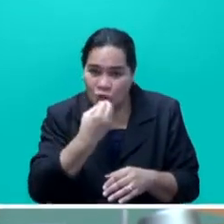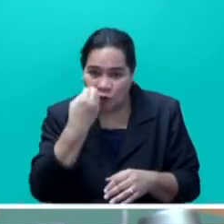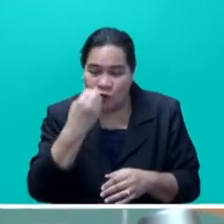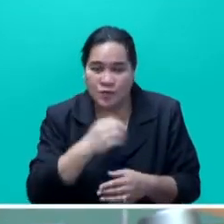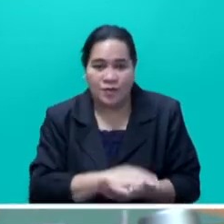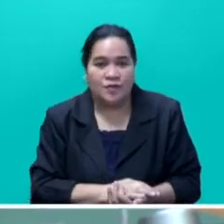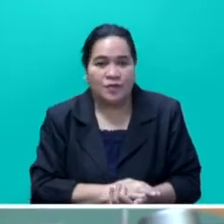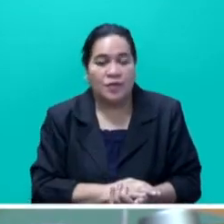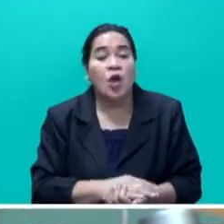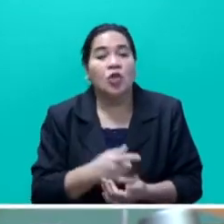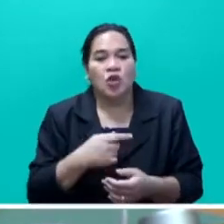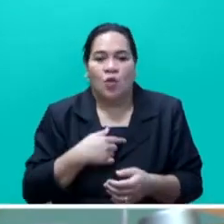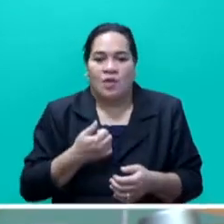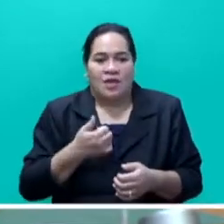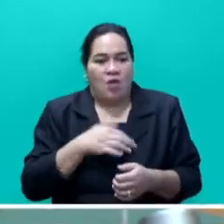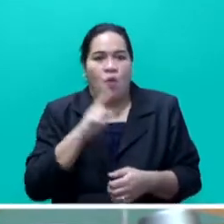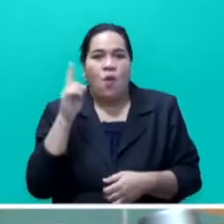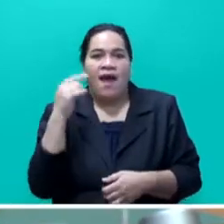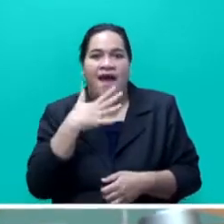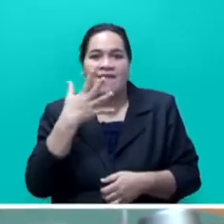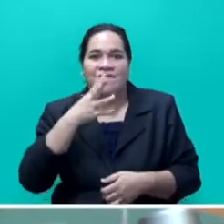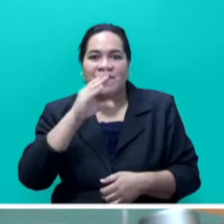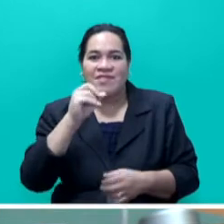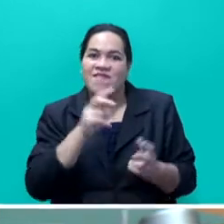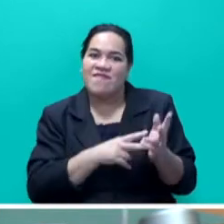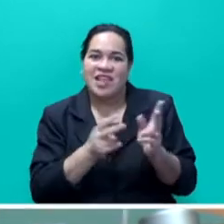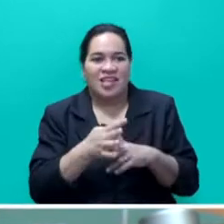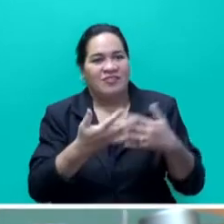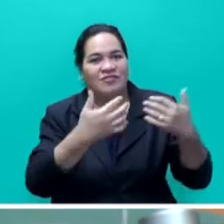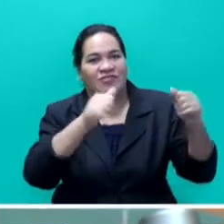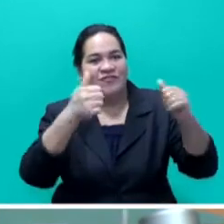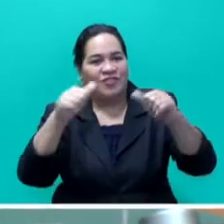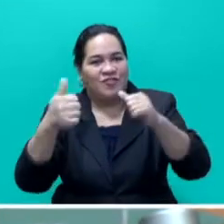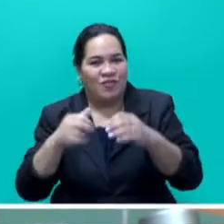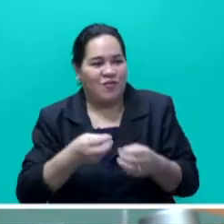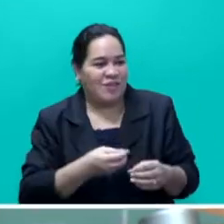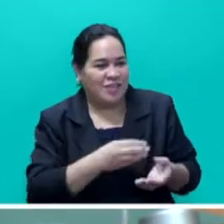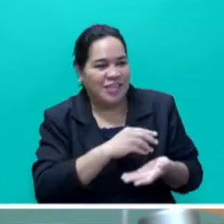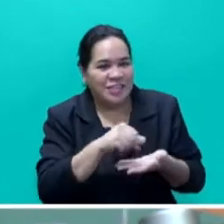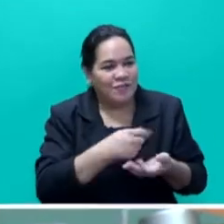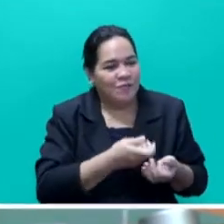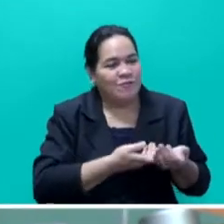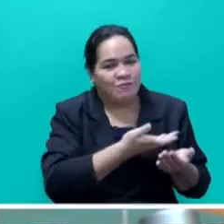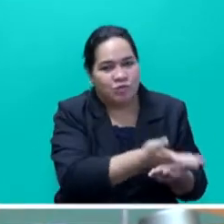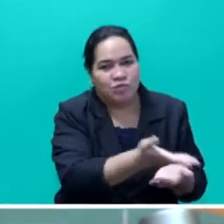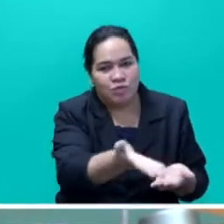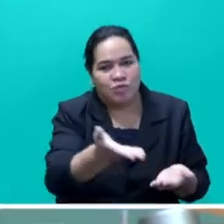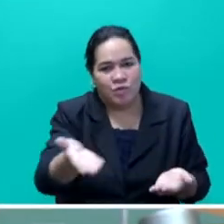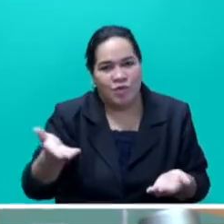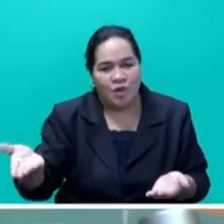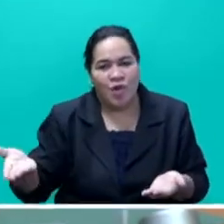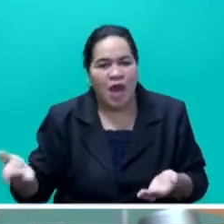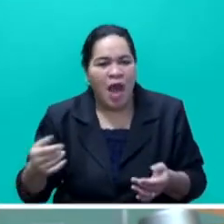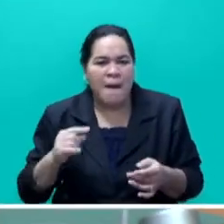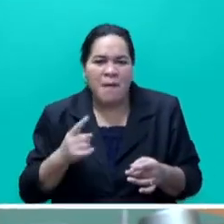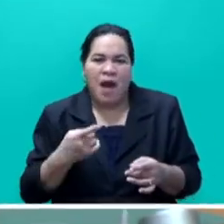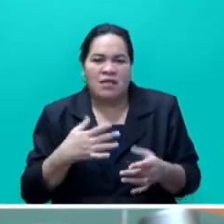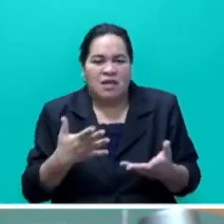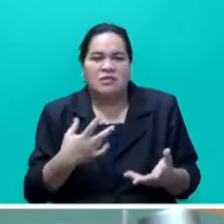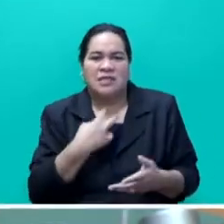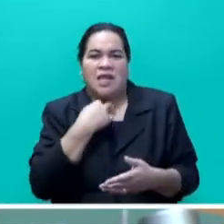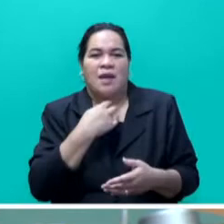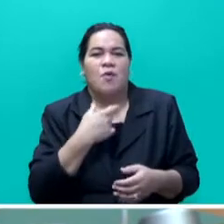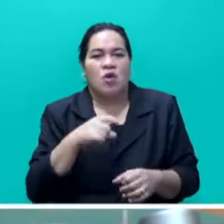complete 150 villages up till last year, but you know, our speed at which we do has been affected by COVID,